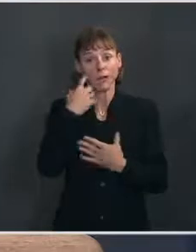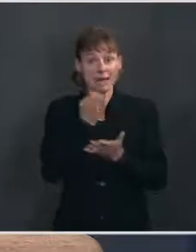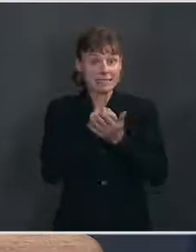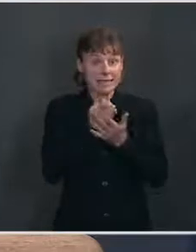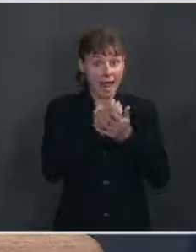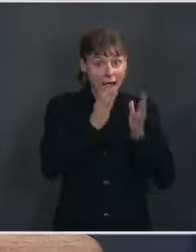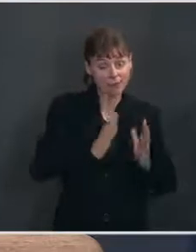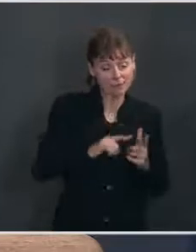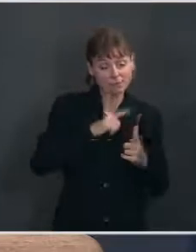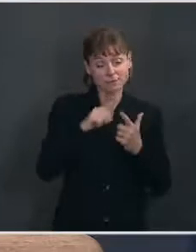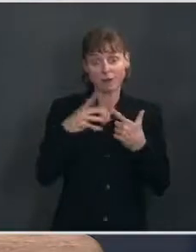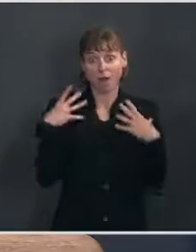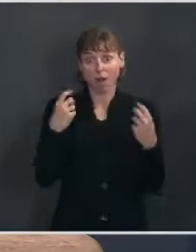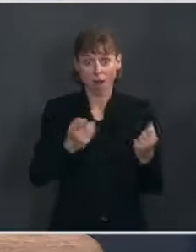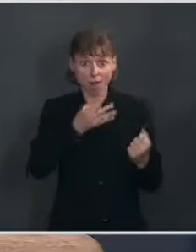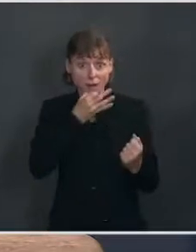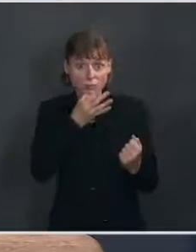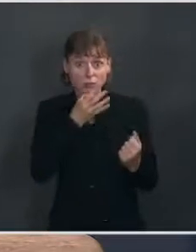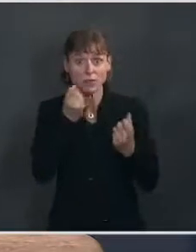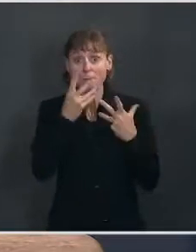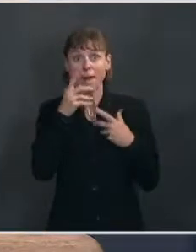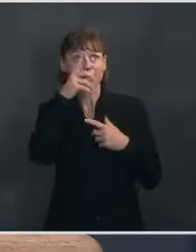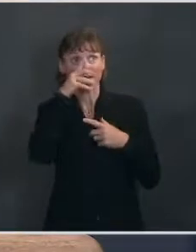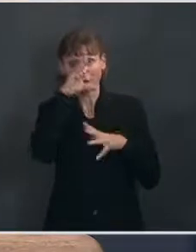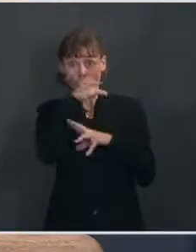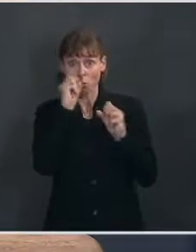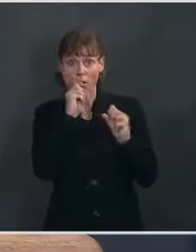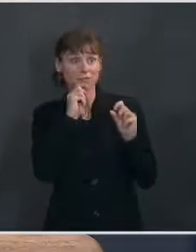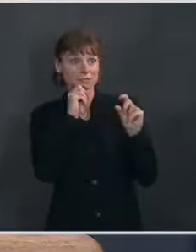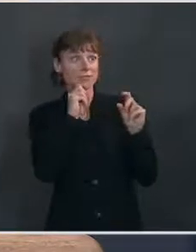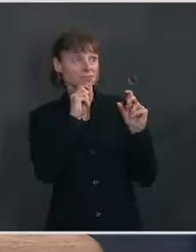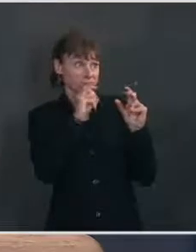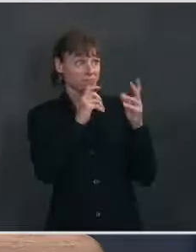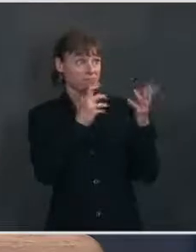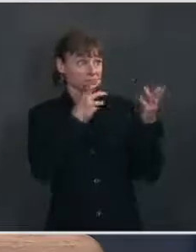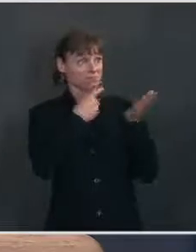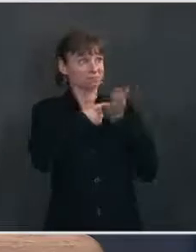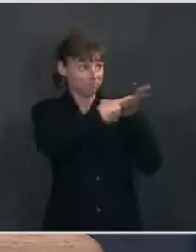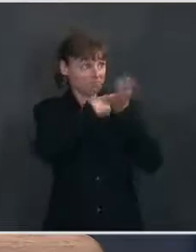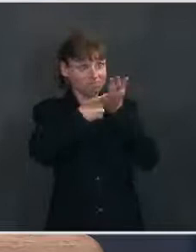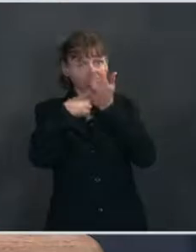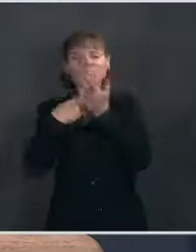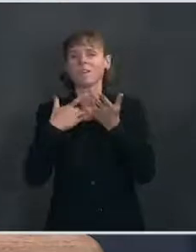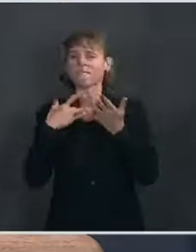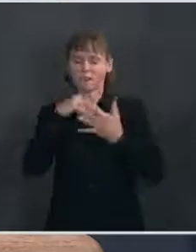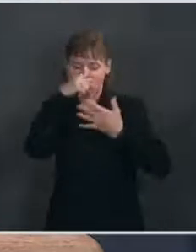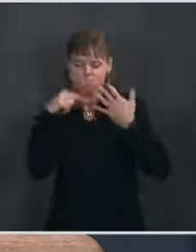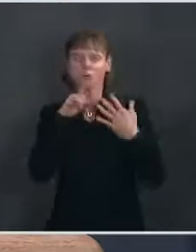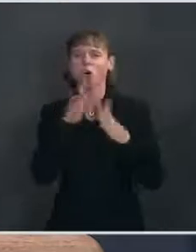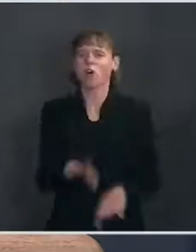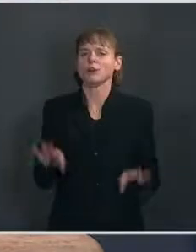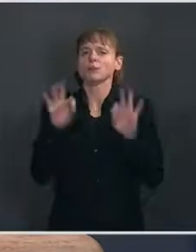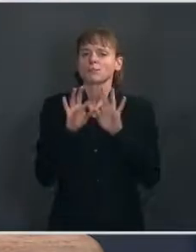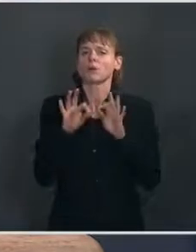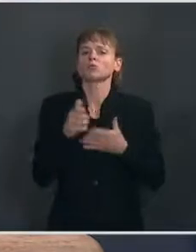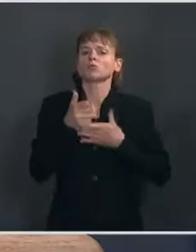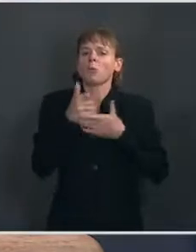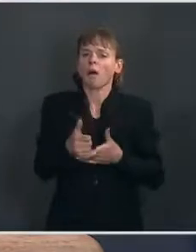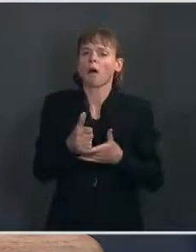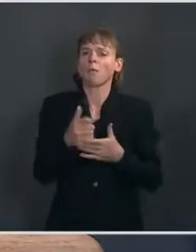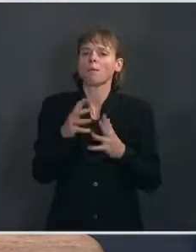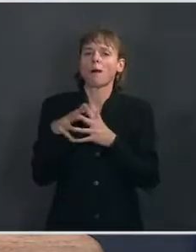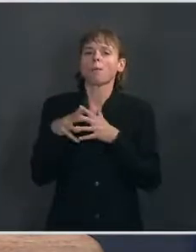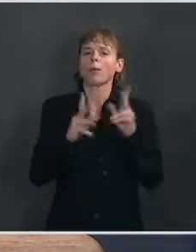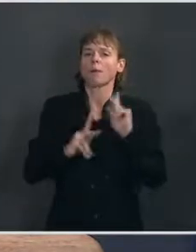experts, many that the President and others consulted with felt there were essential components to help get the American people through this period of time.